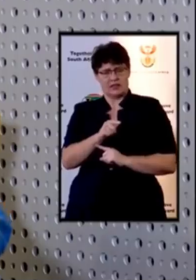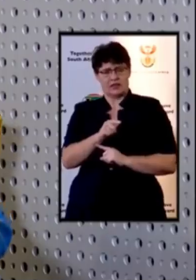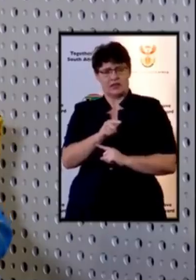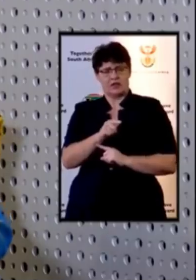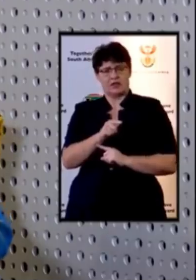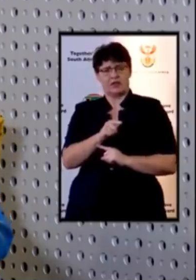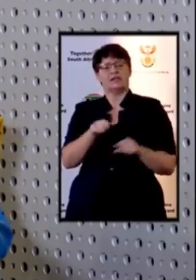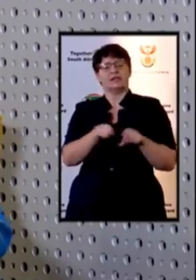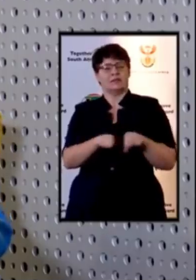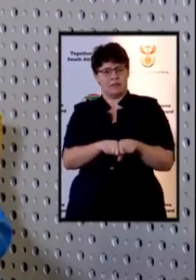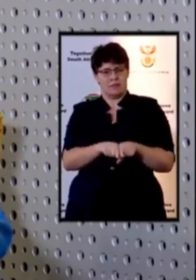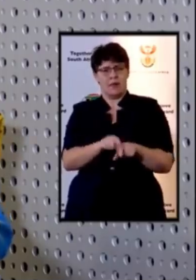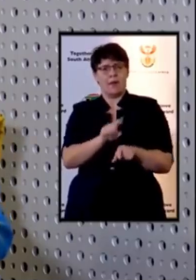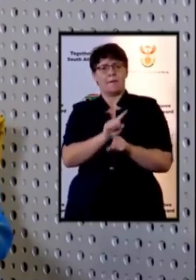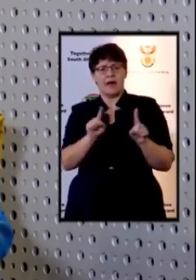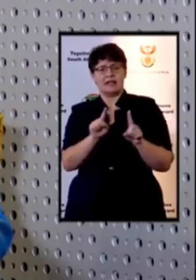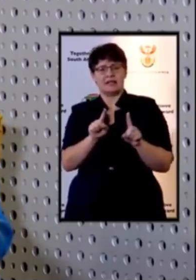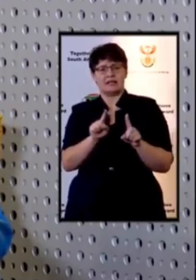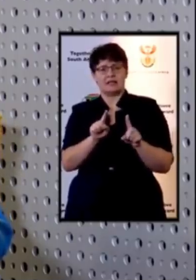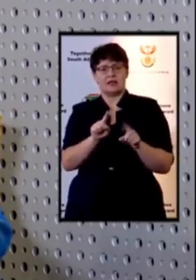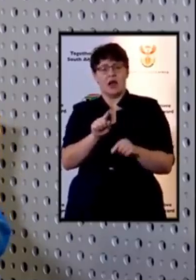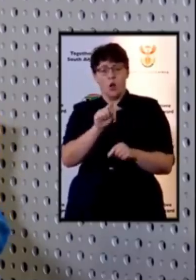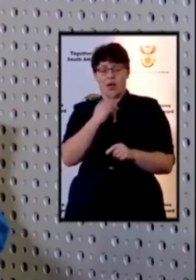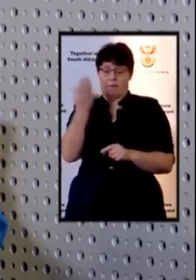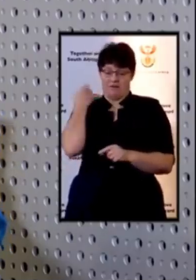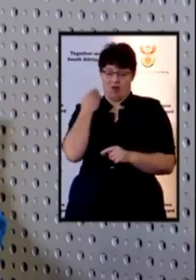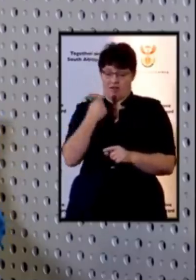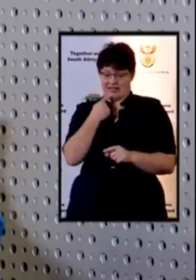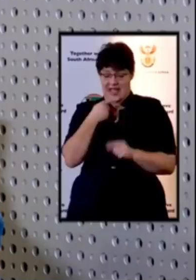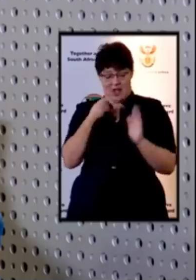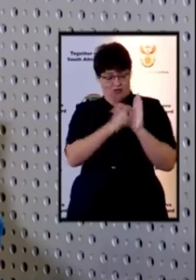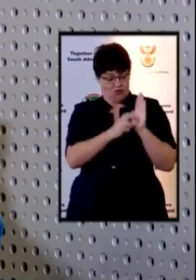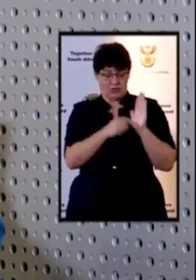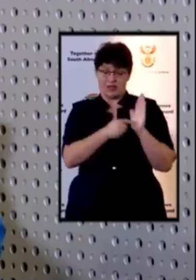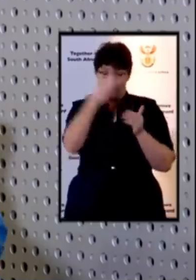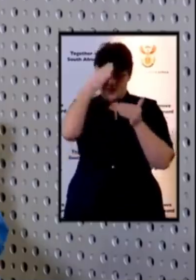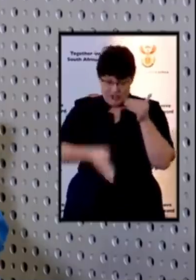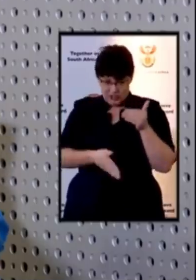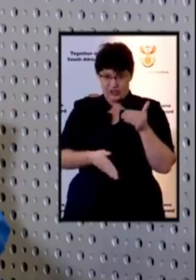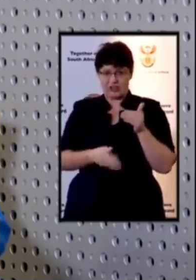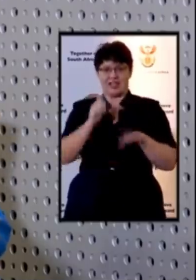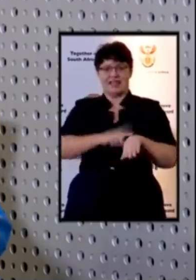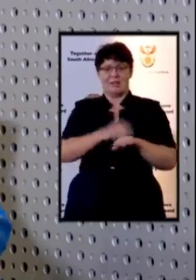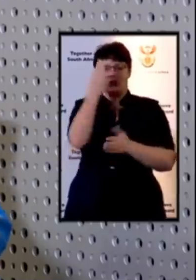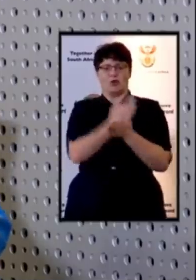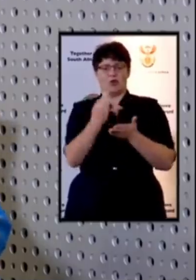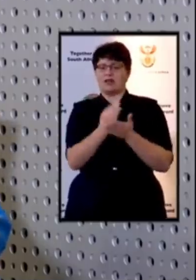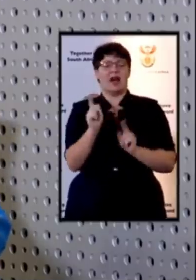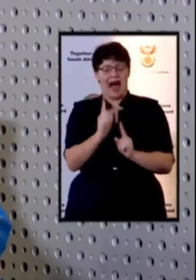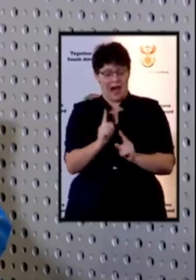because the lockdown has been extended we're extending there's those regulations we will announce